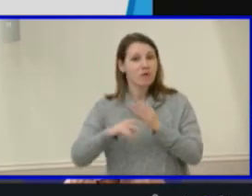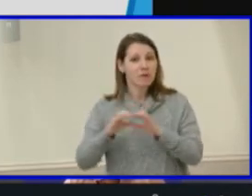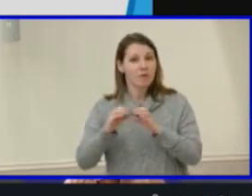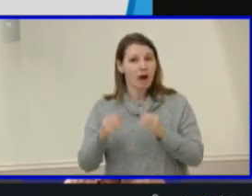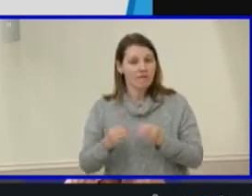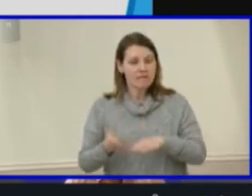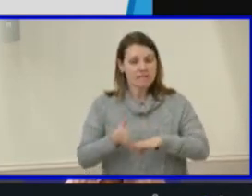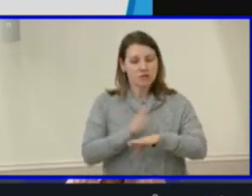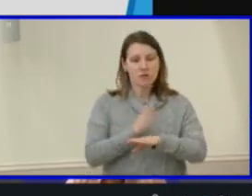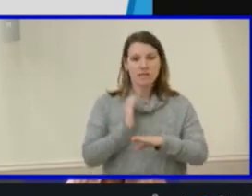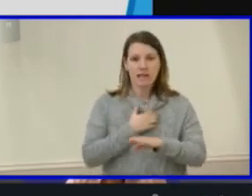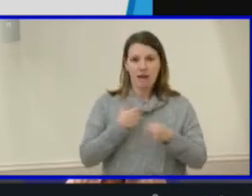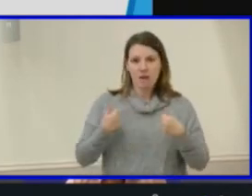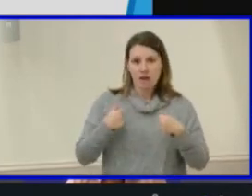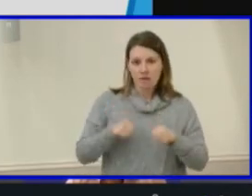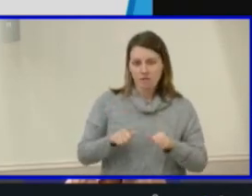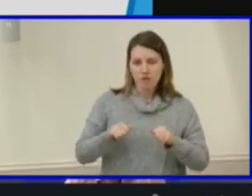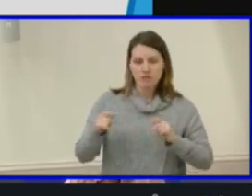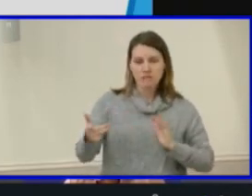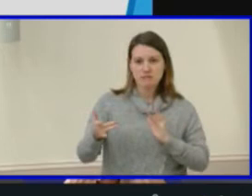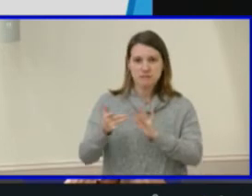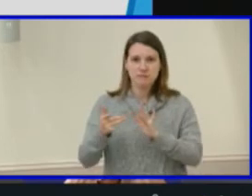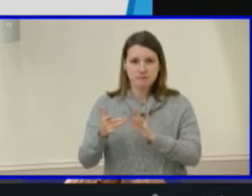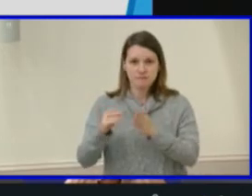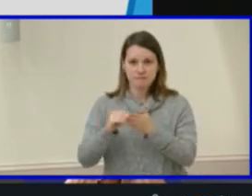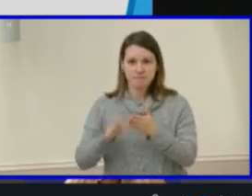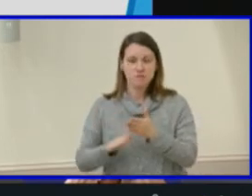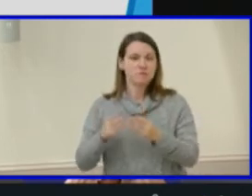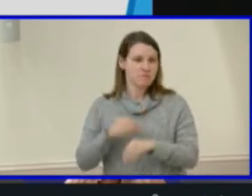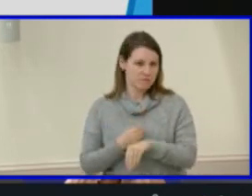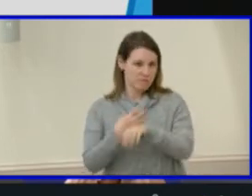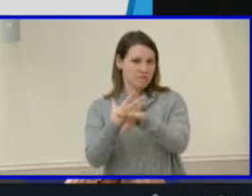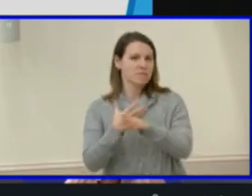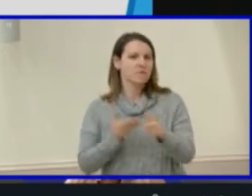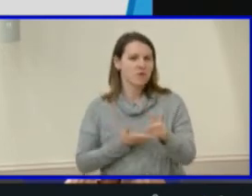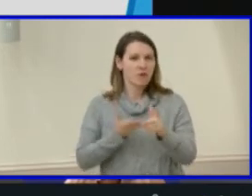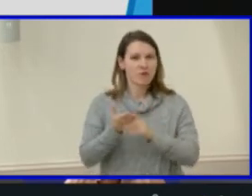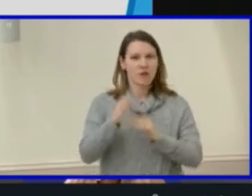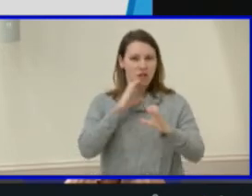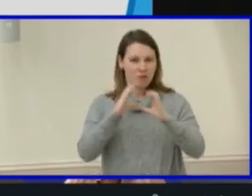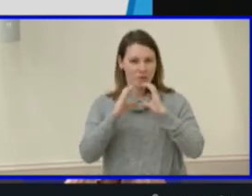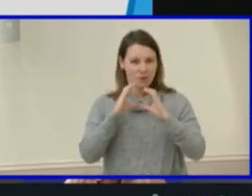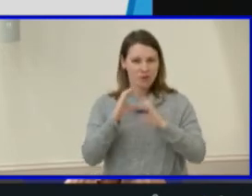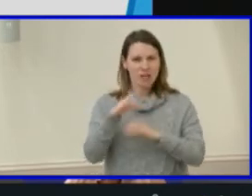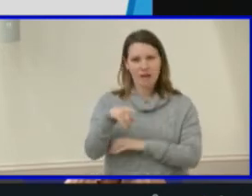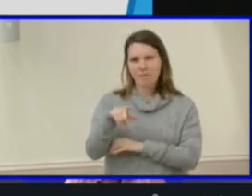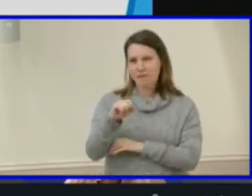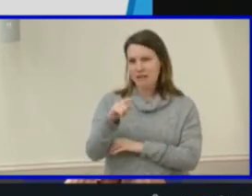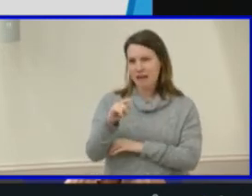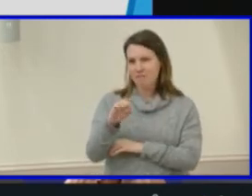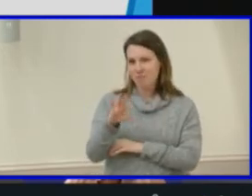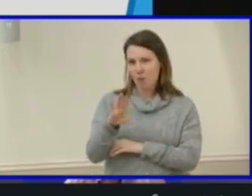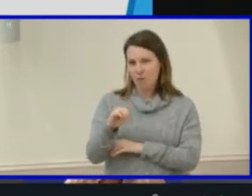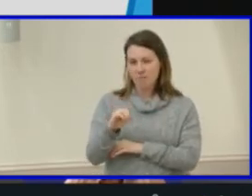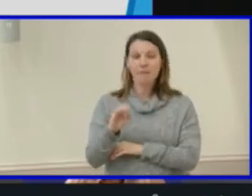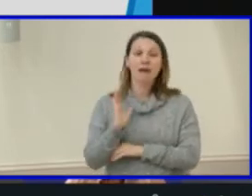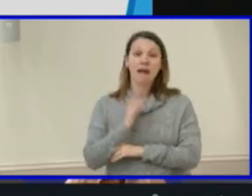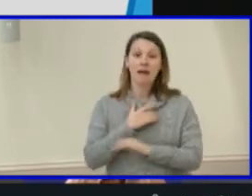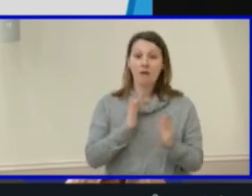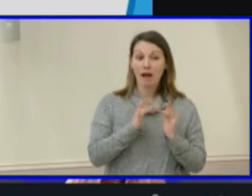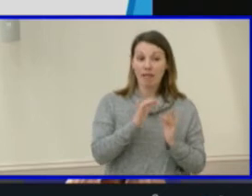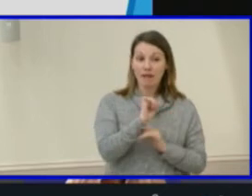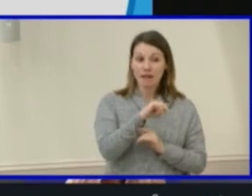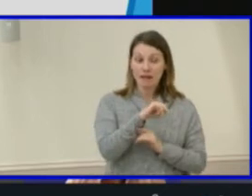applicant pool through multiple media via the Henrico County Public School communications platforms. Our online application